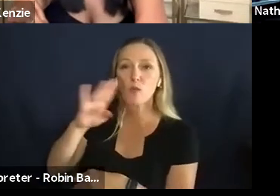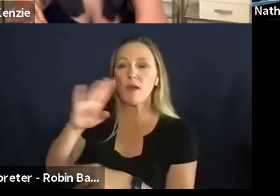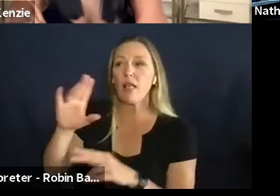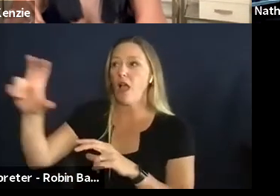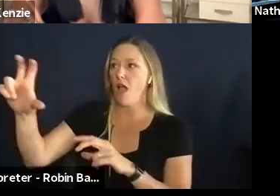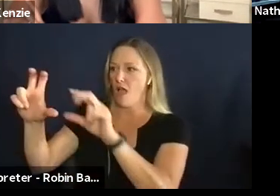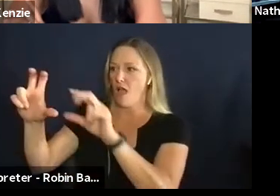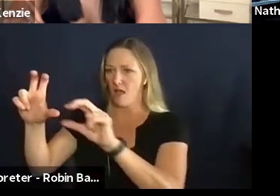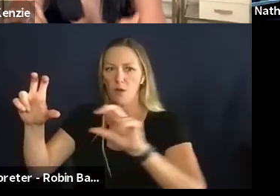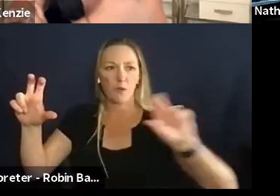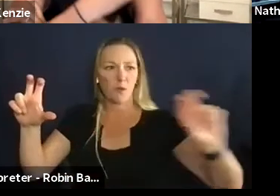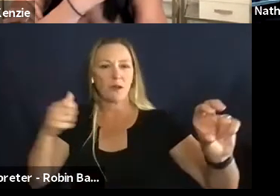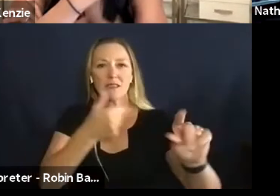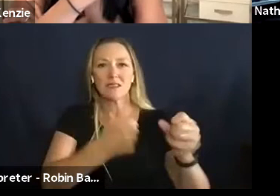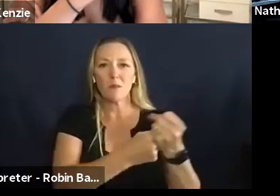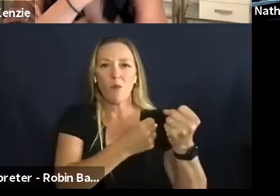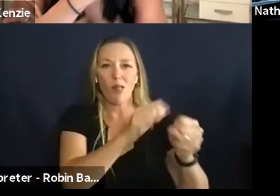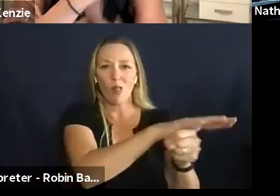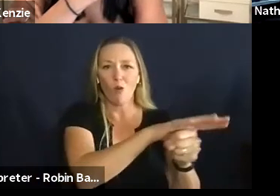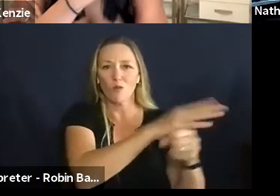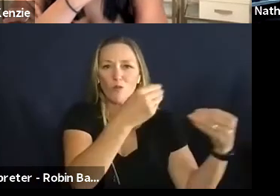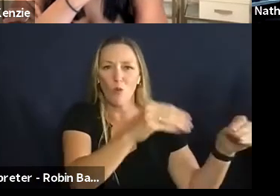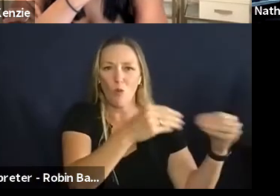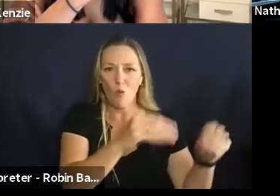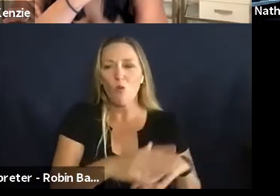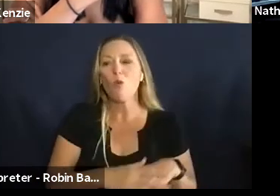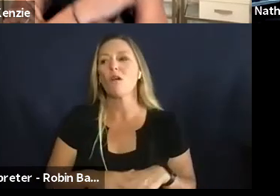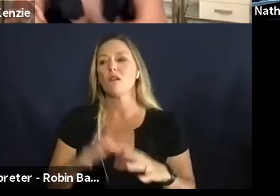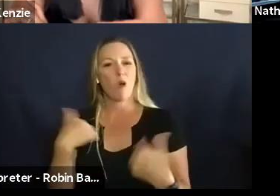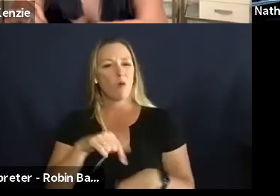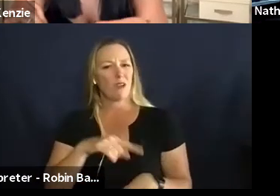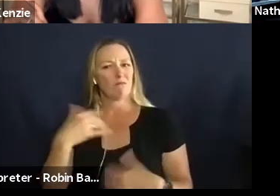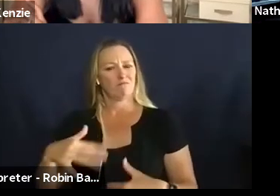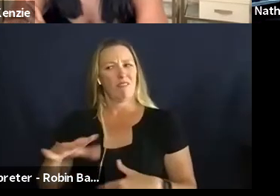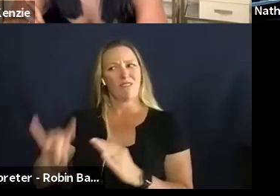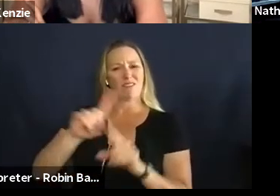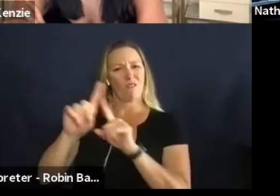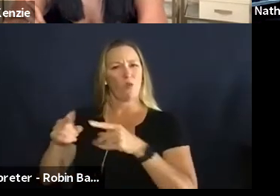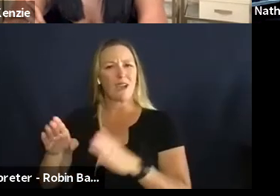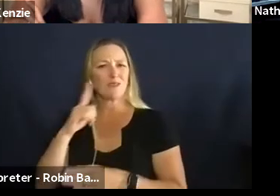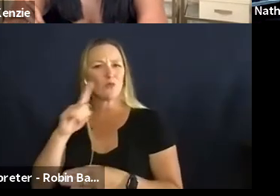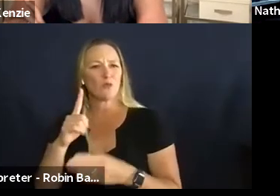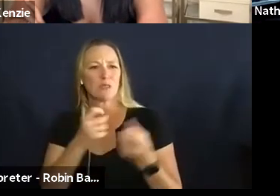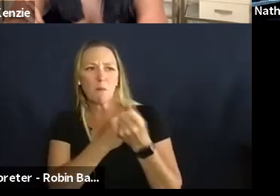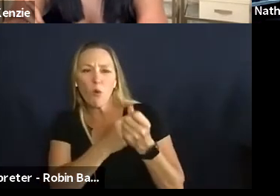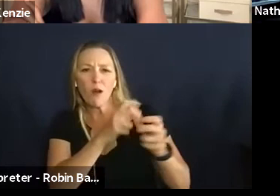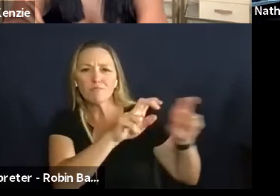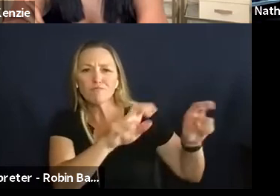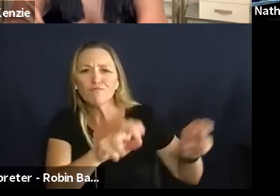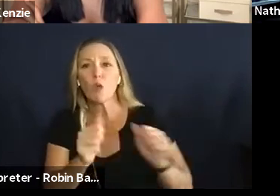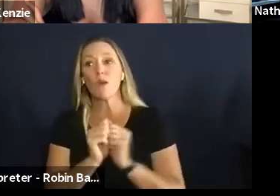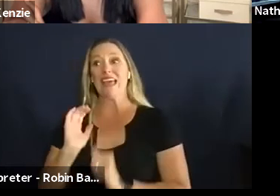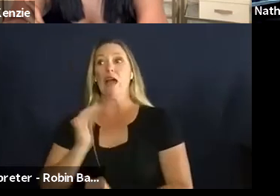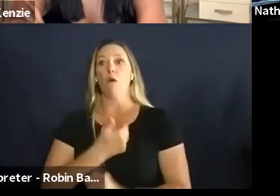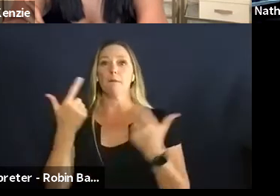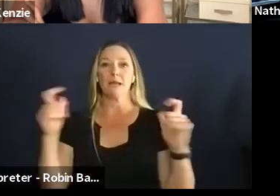there's there's we've found some creative ways to really support those communities through the personalities of our brands um so i think again